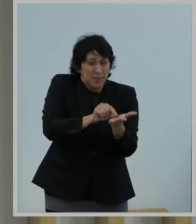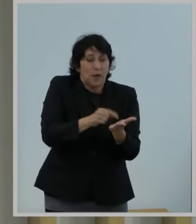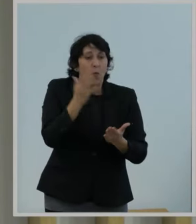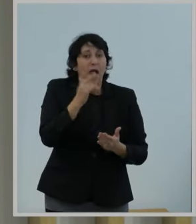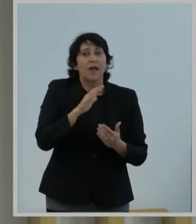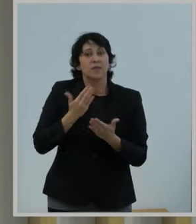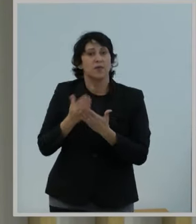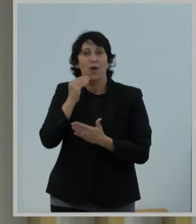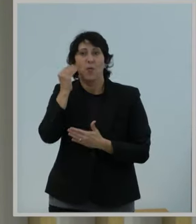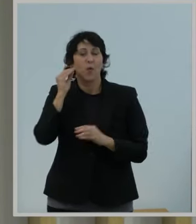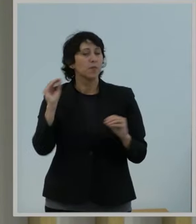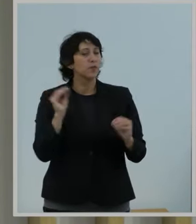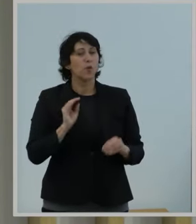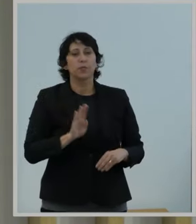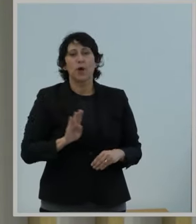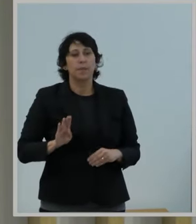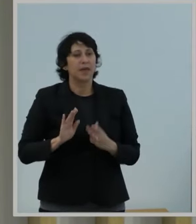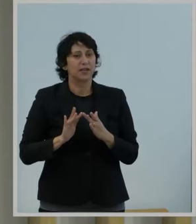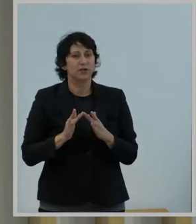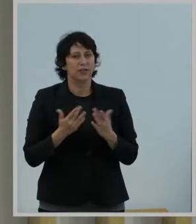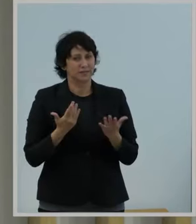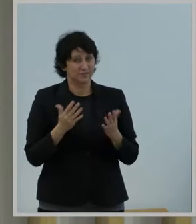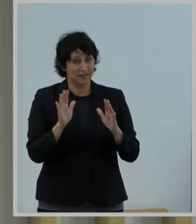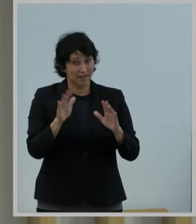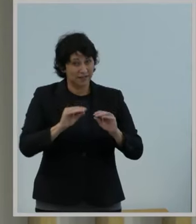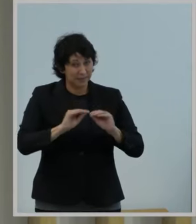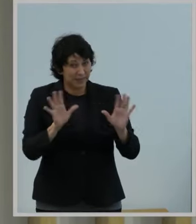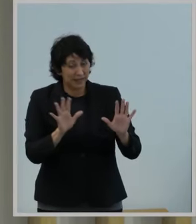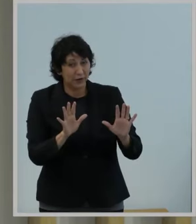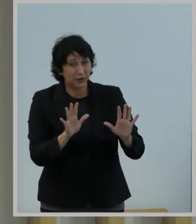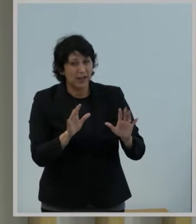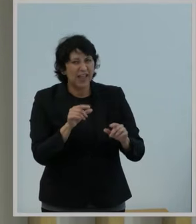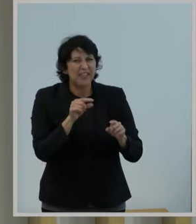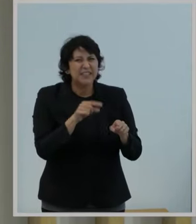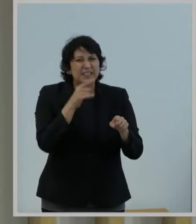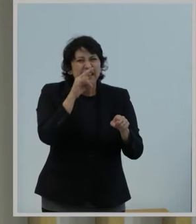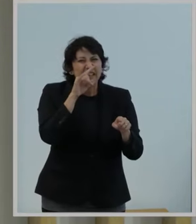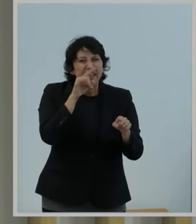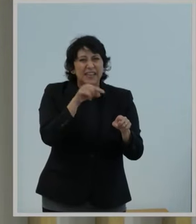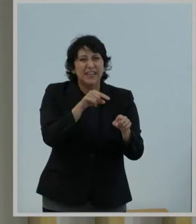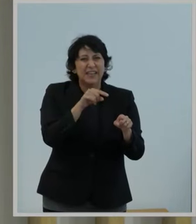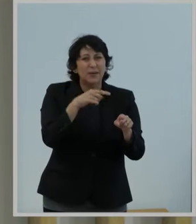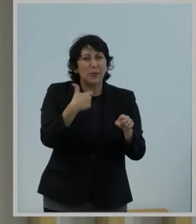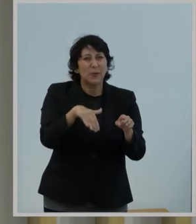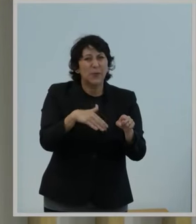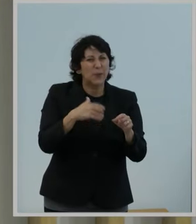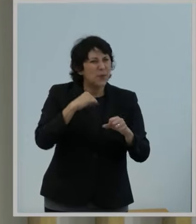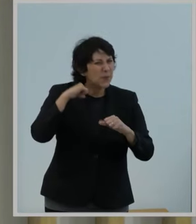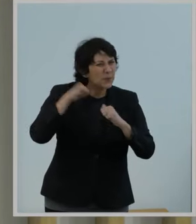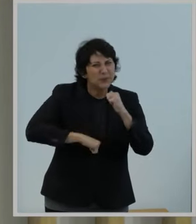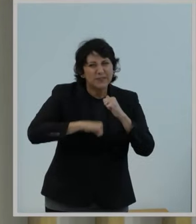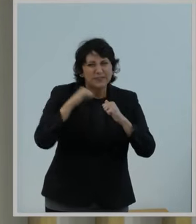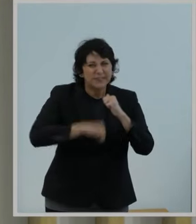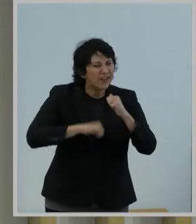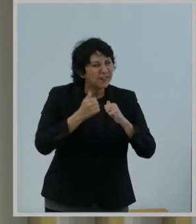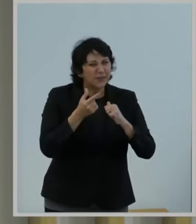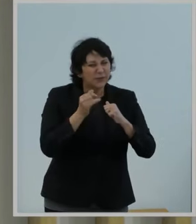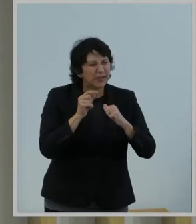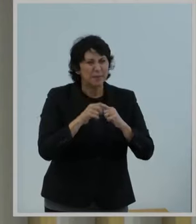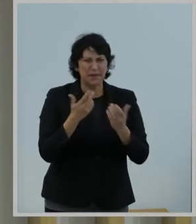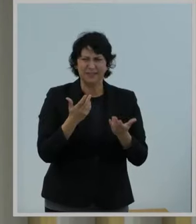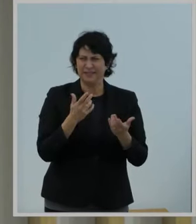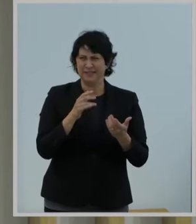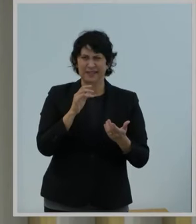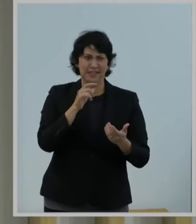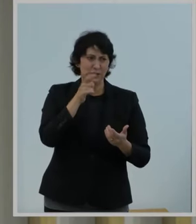broadband at home. Let's be clear. This is a kid with extraordinary grit, but it shouldn't be this